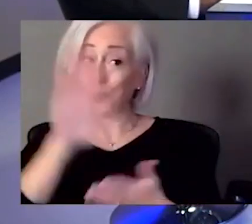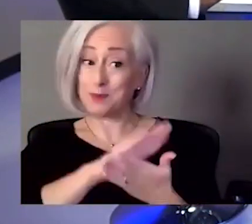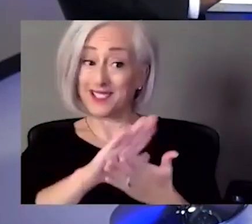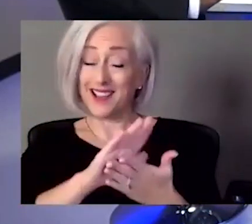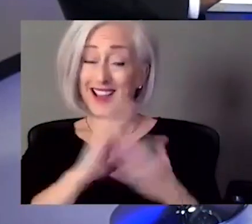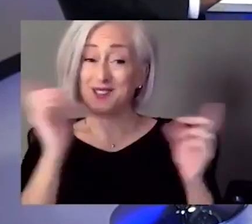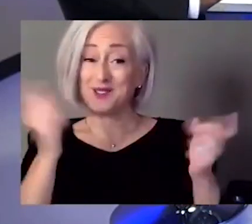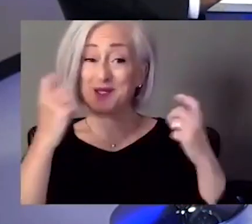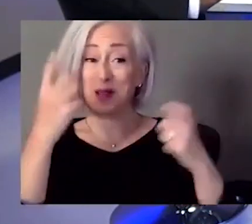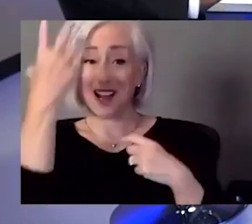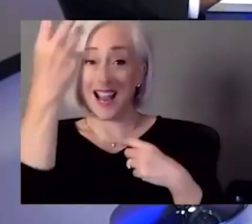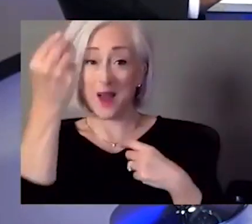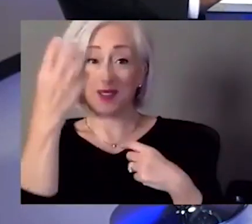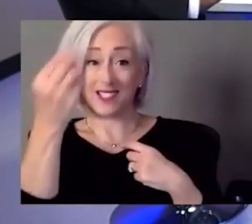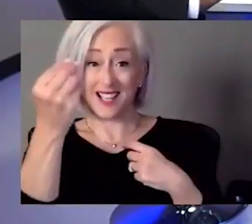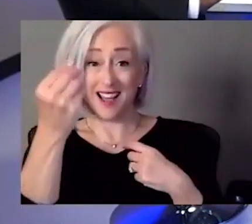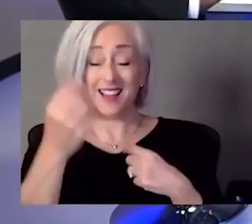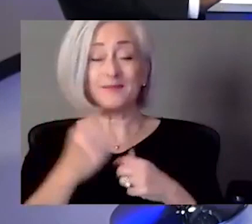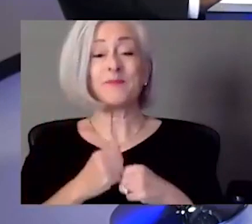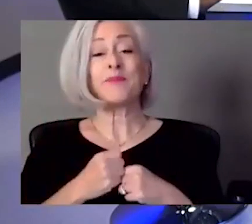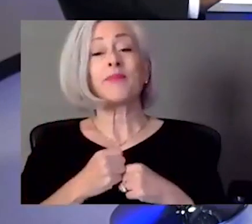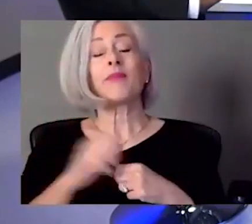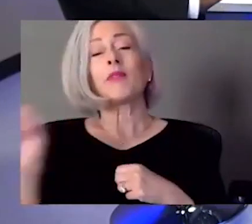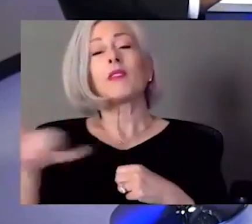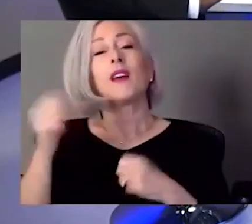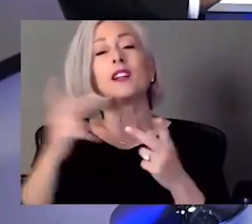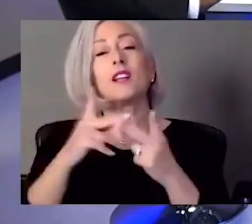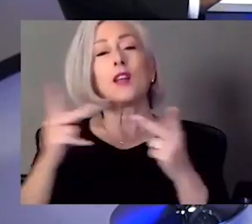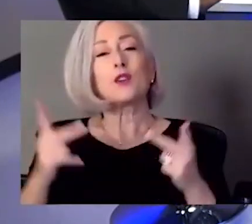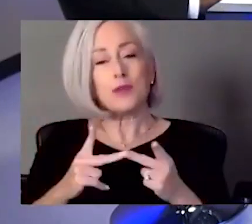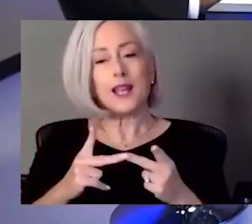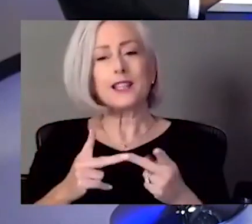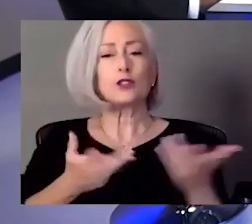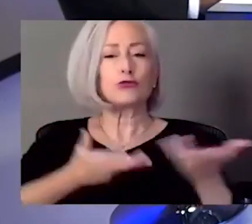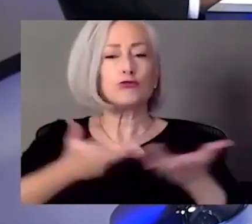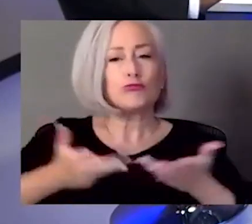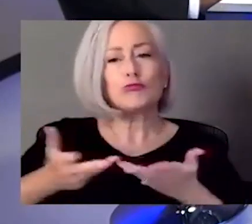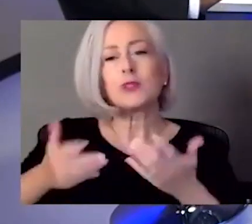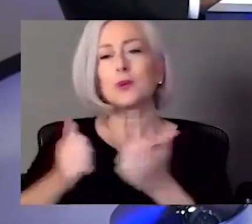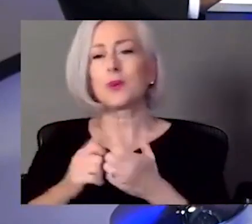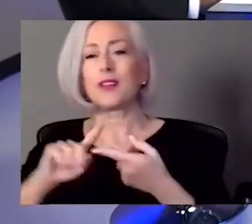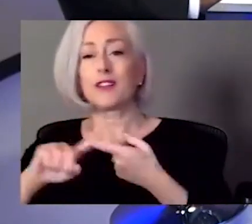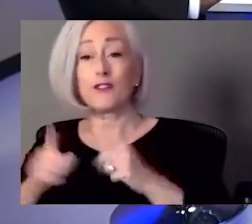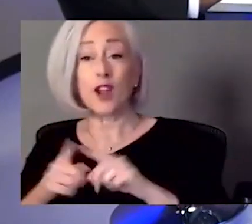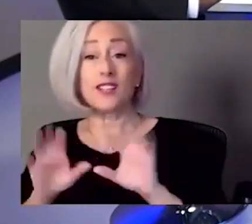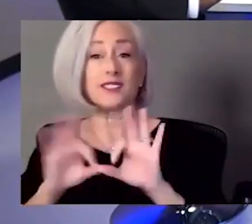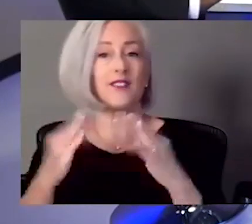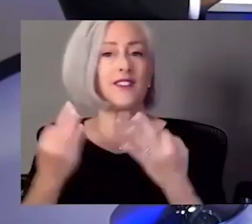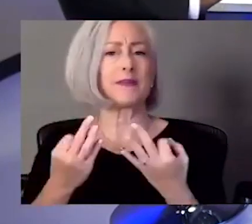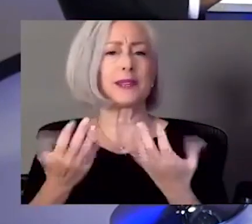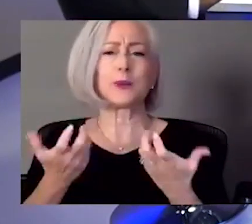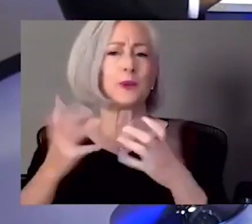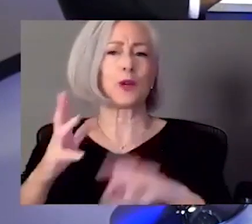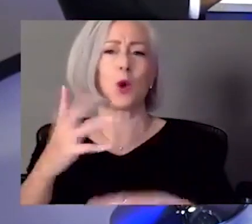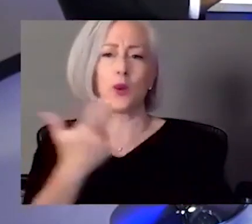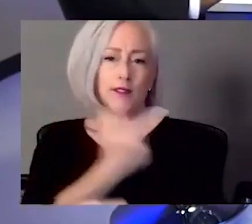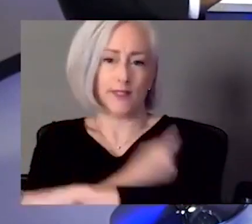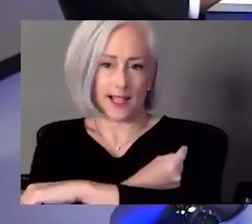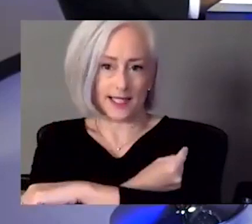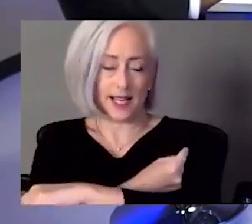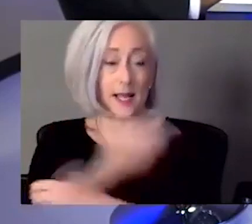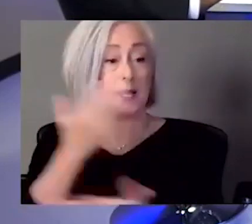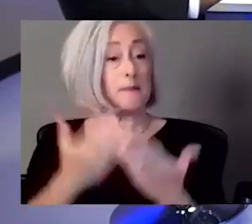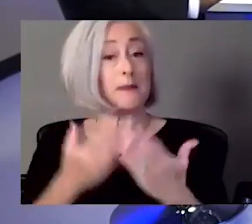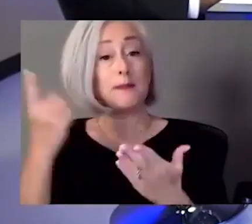be another place to continue to endorse and talk with some of those friends or family that may not want vaccination, but maybe it's one way that you can